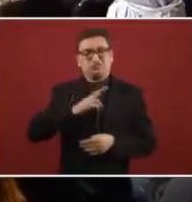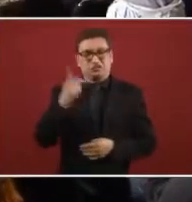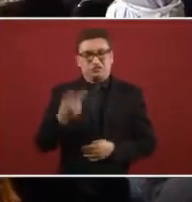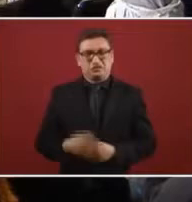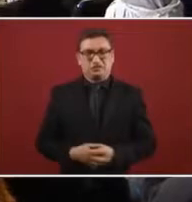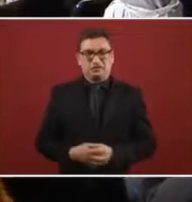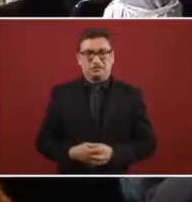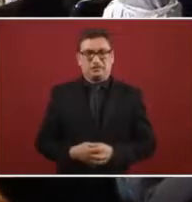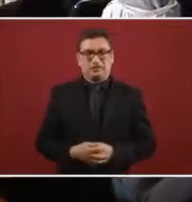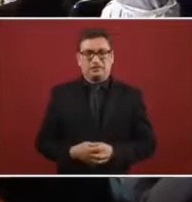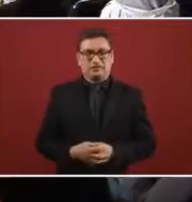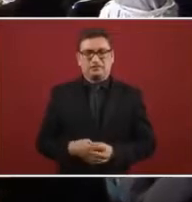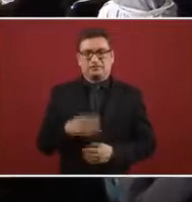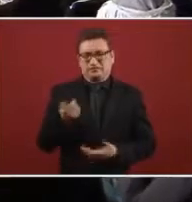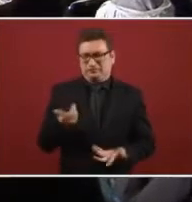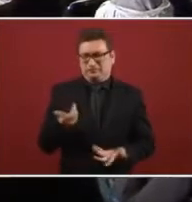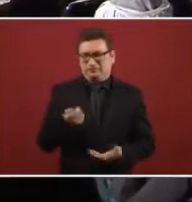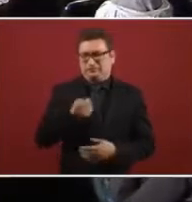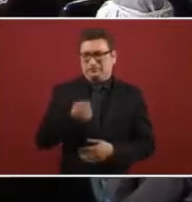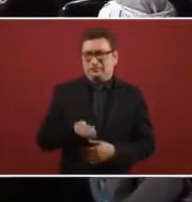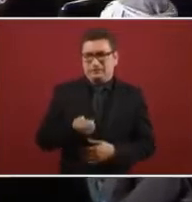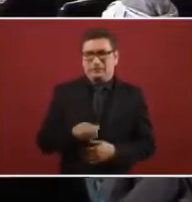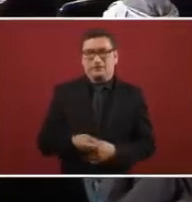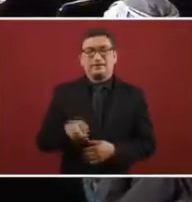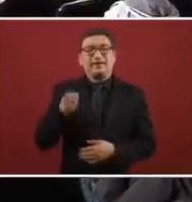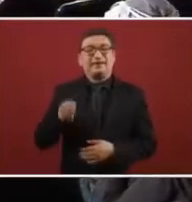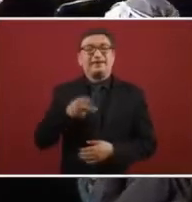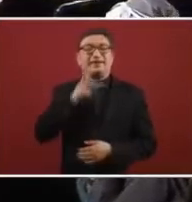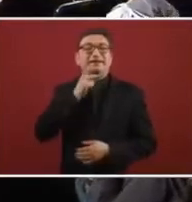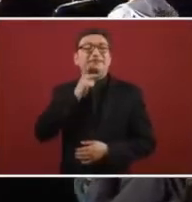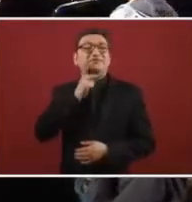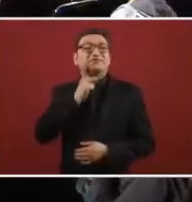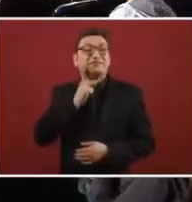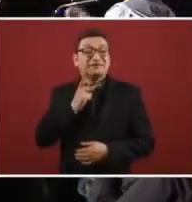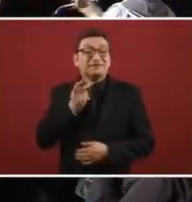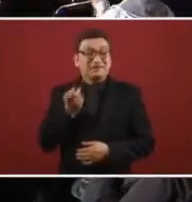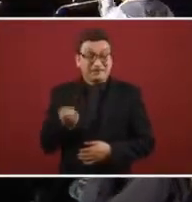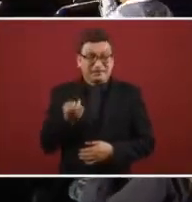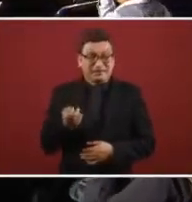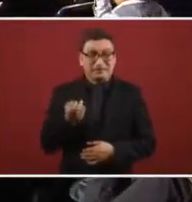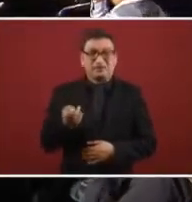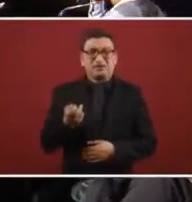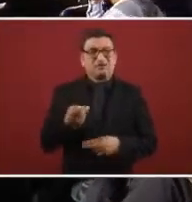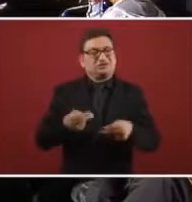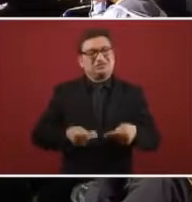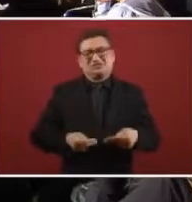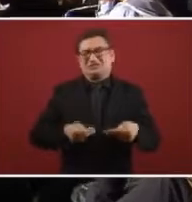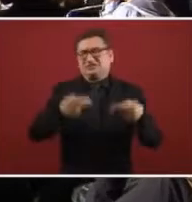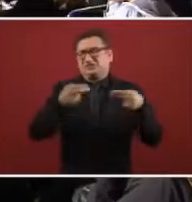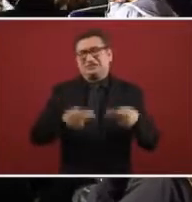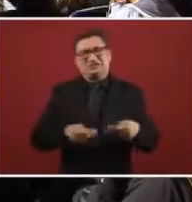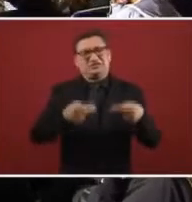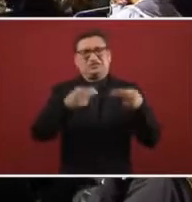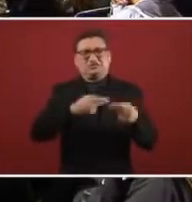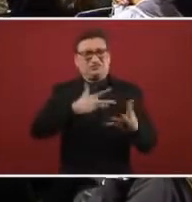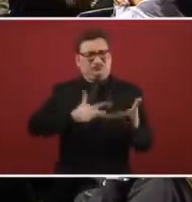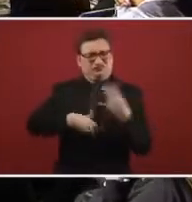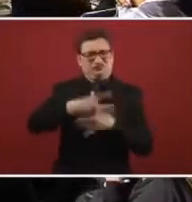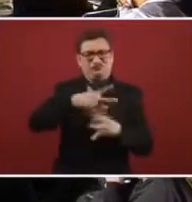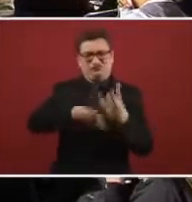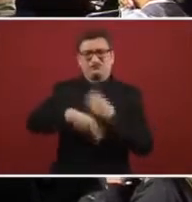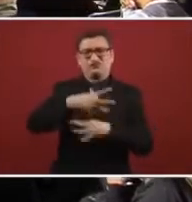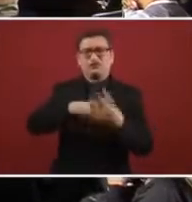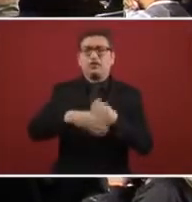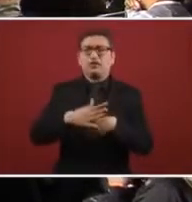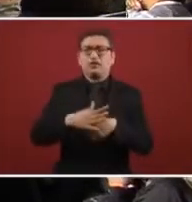that is to say that petroleum is business business why